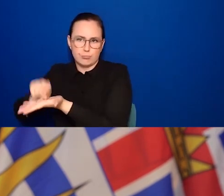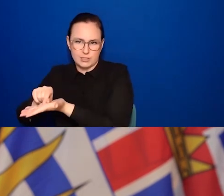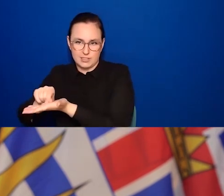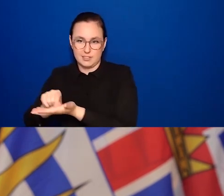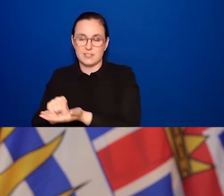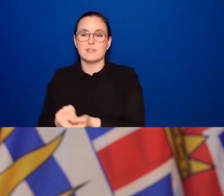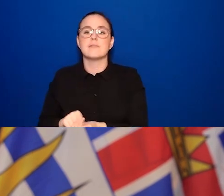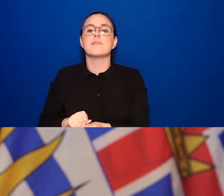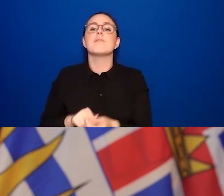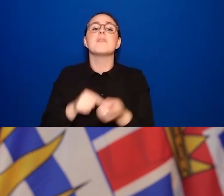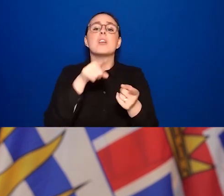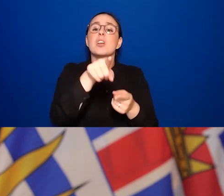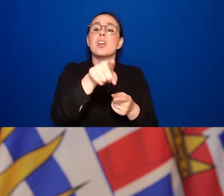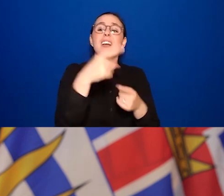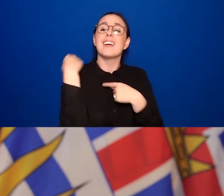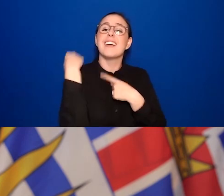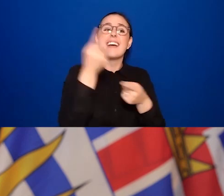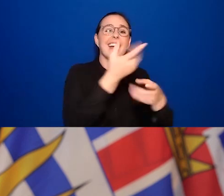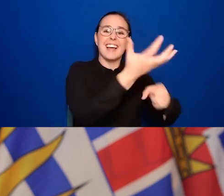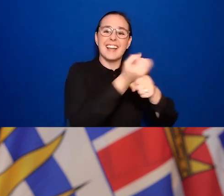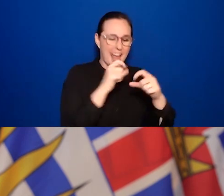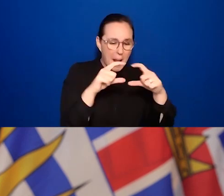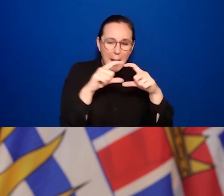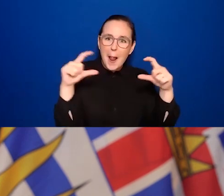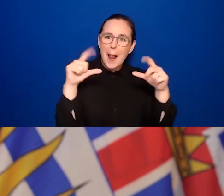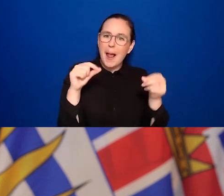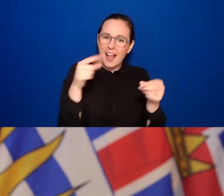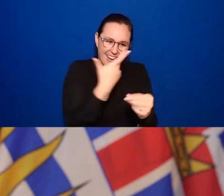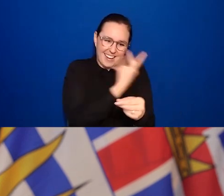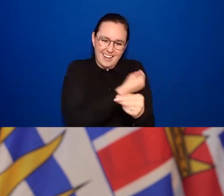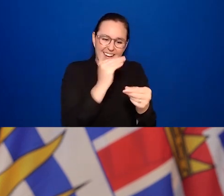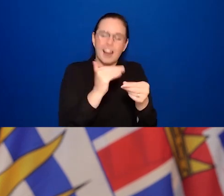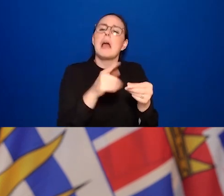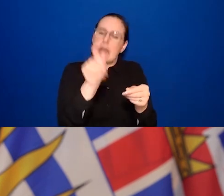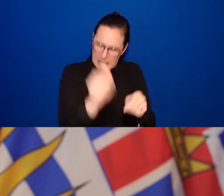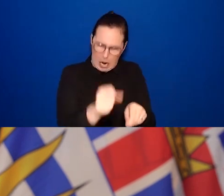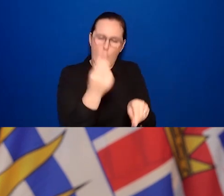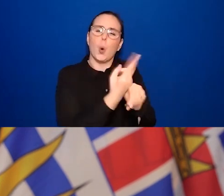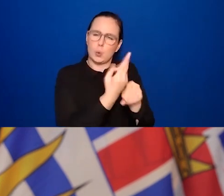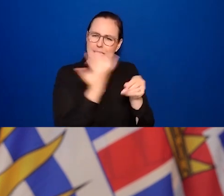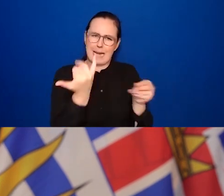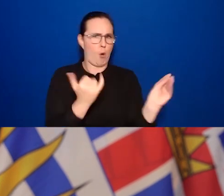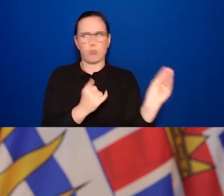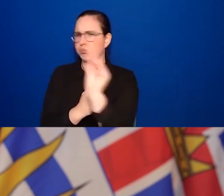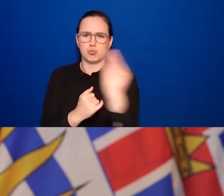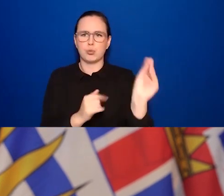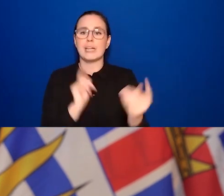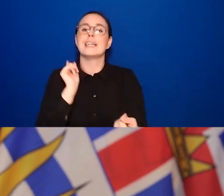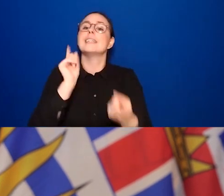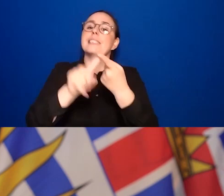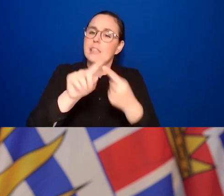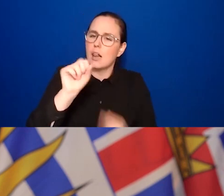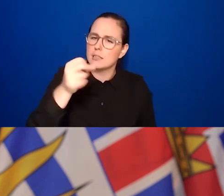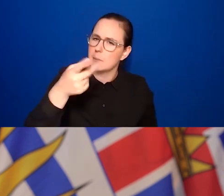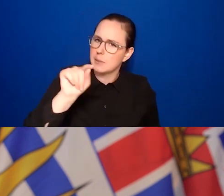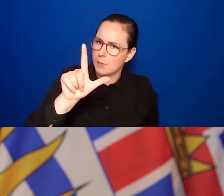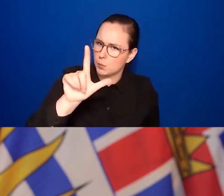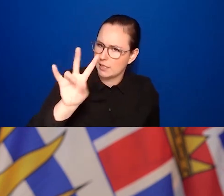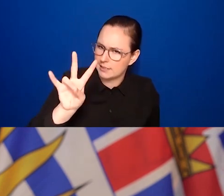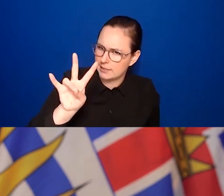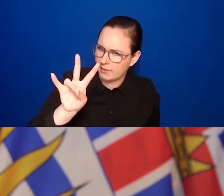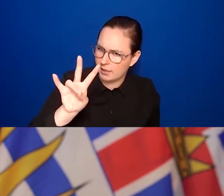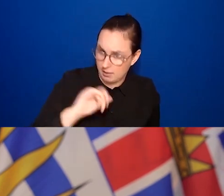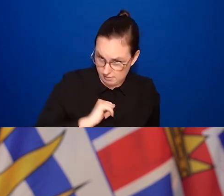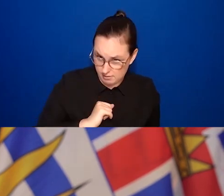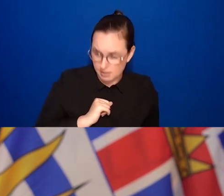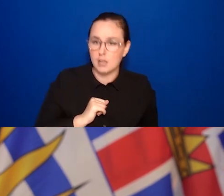used. So here's how you do it. Starting today, and we started this morning, with a soft launch, you take